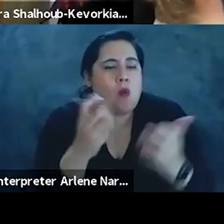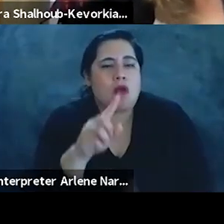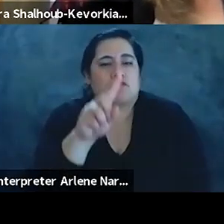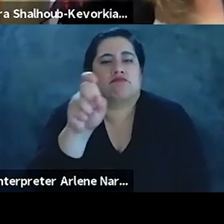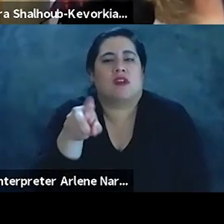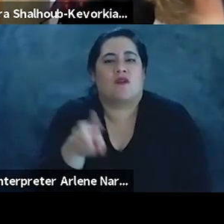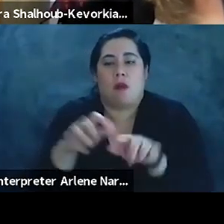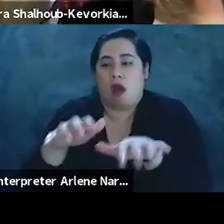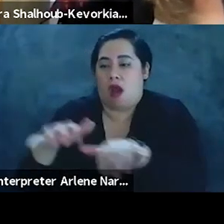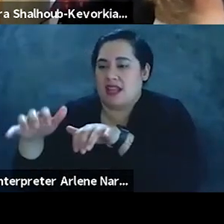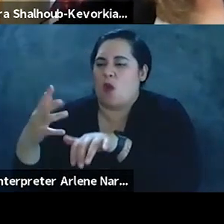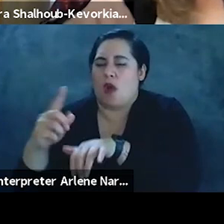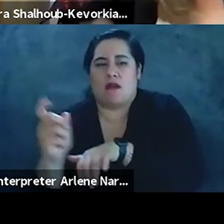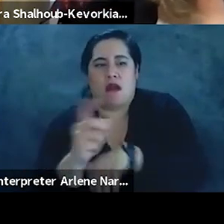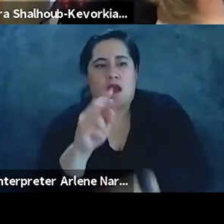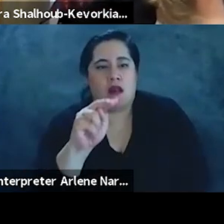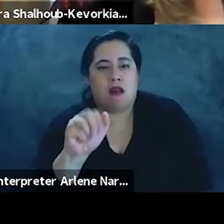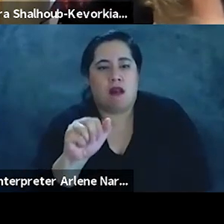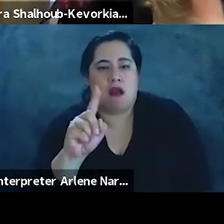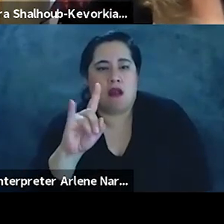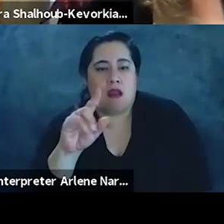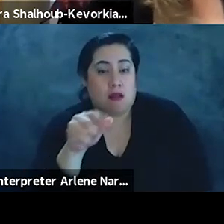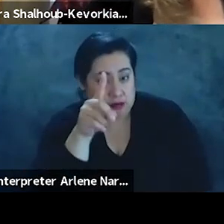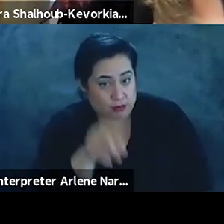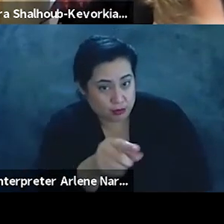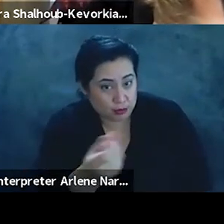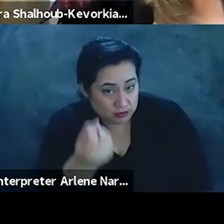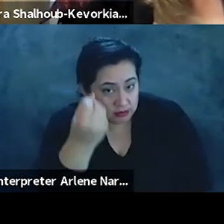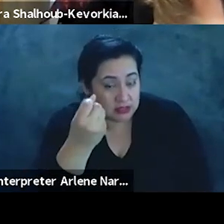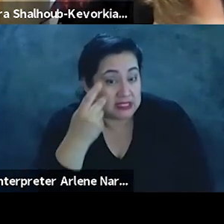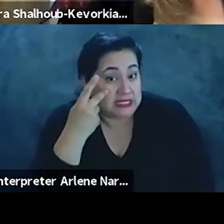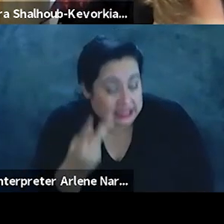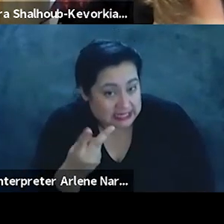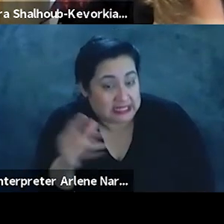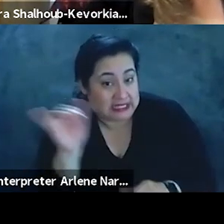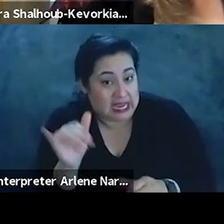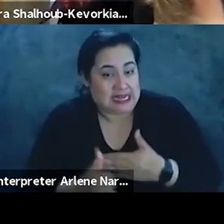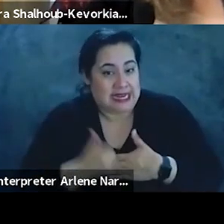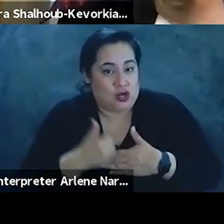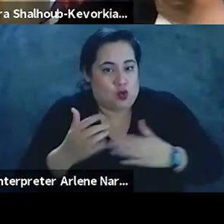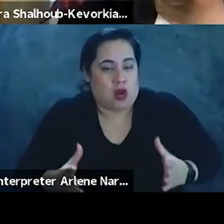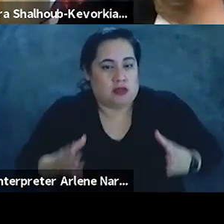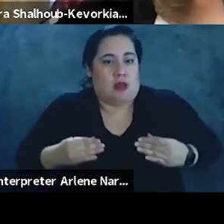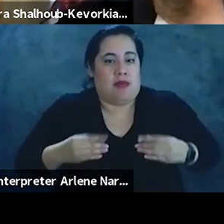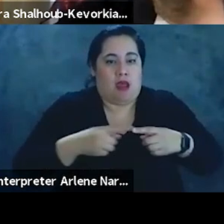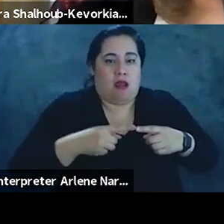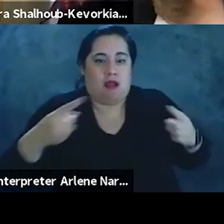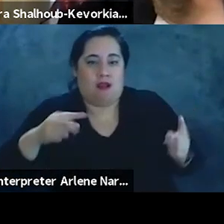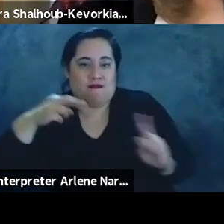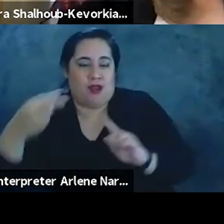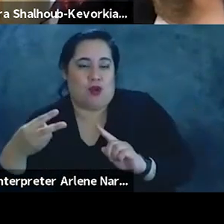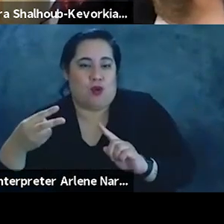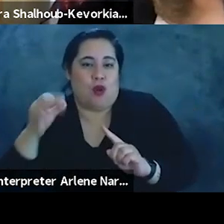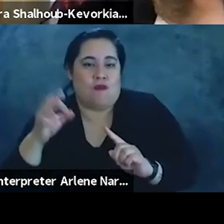to Nadia. Do you see also a danger in adopting the contrary view on